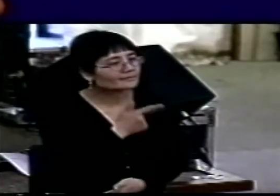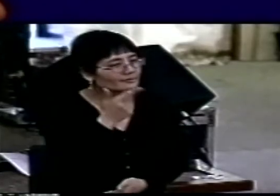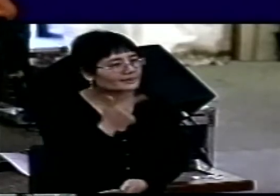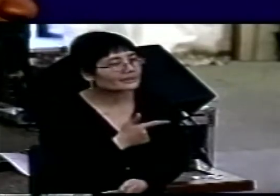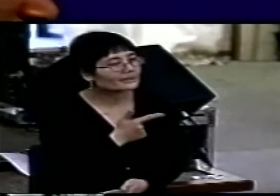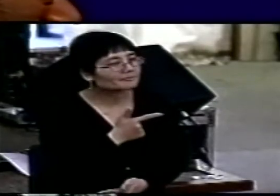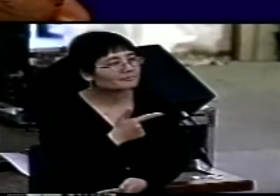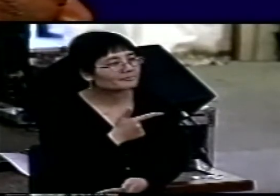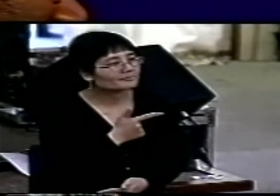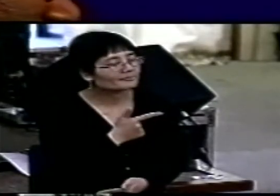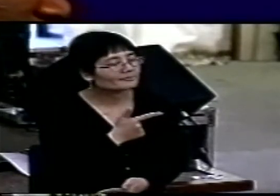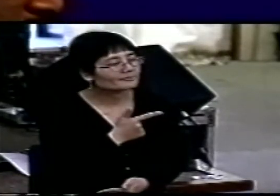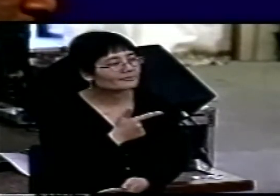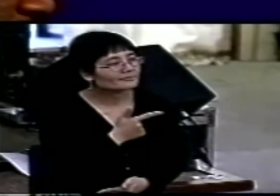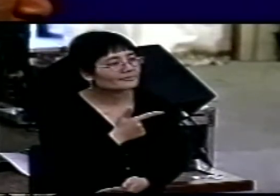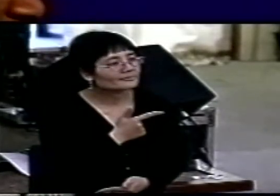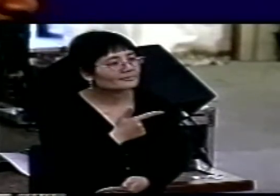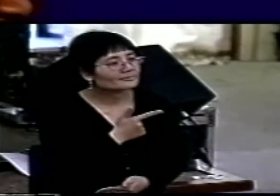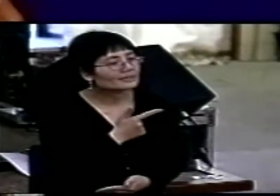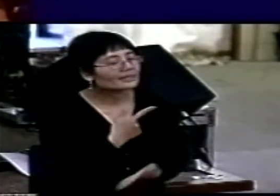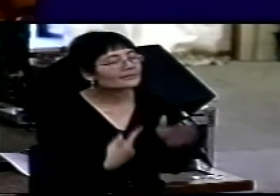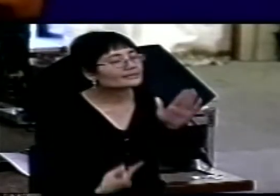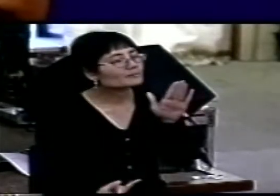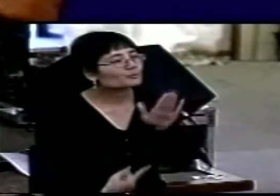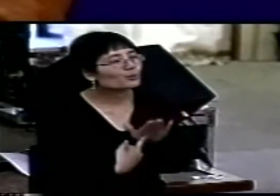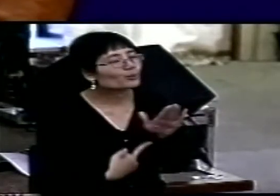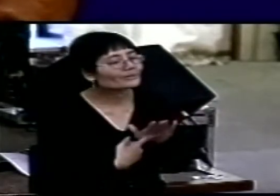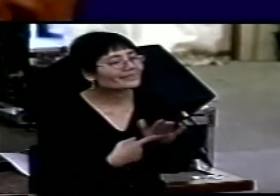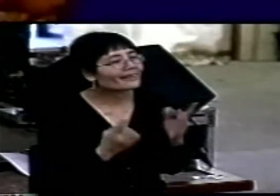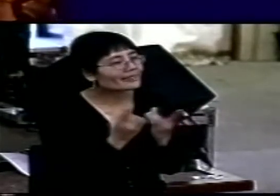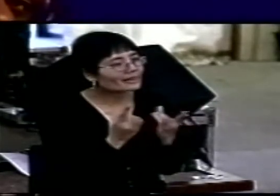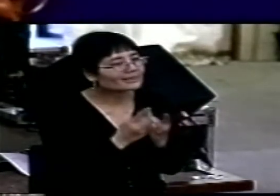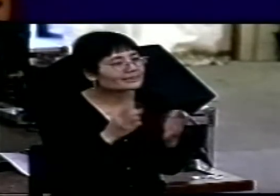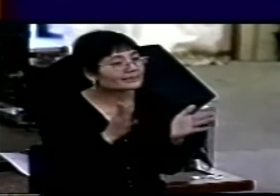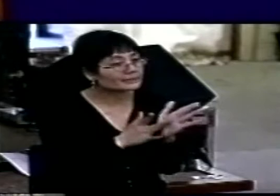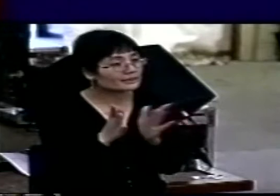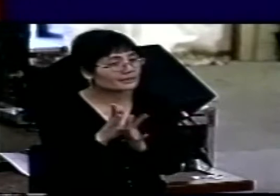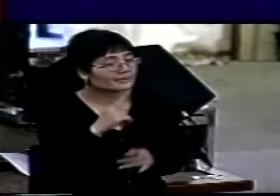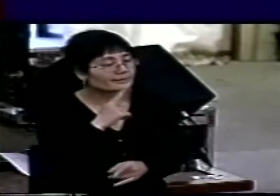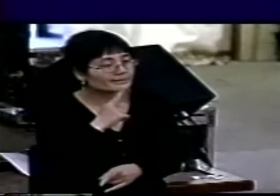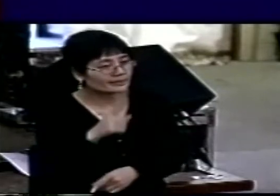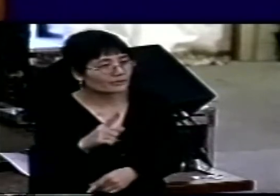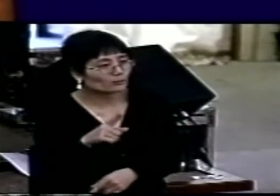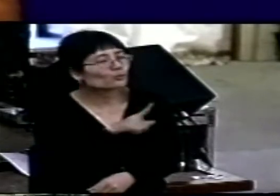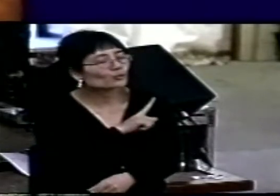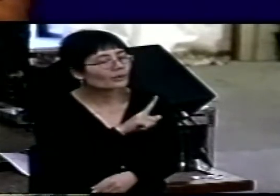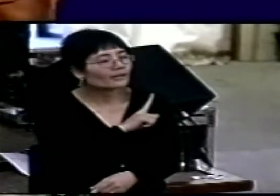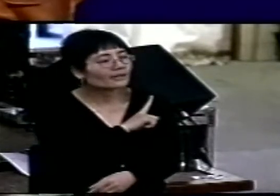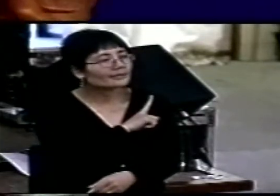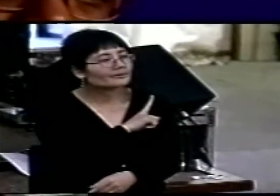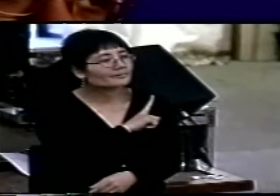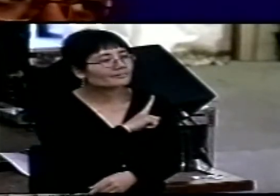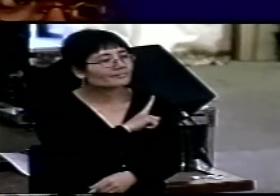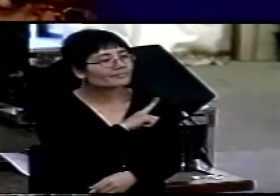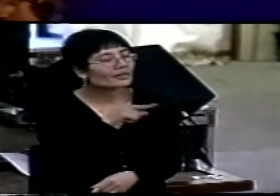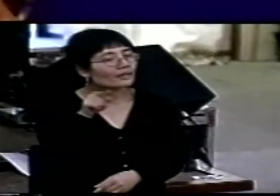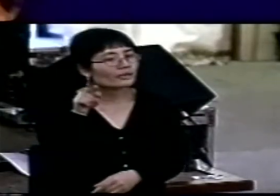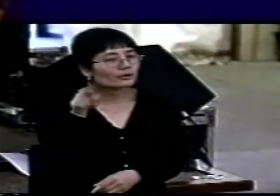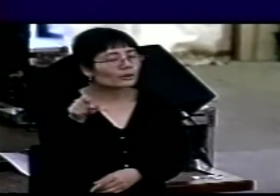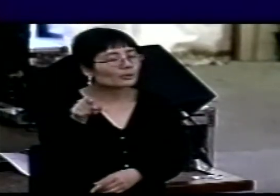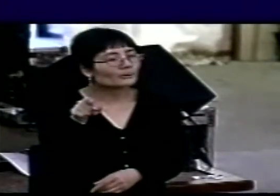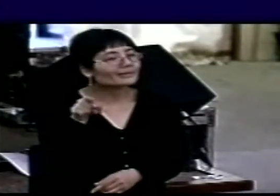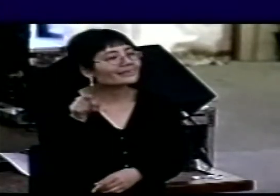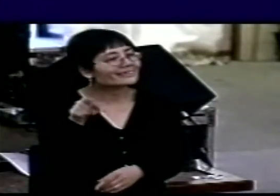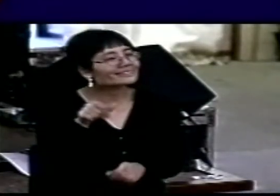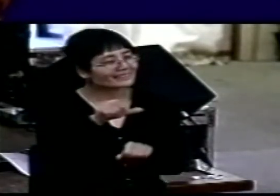amongst the significant things Jesus said for a number of reasons. One is that it's what's regarded as his priestly